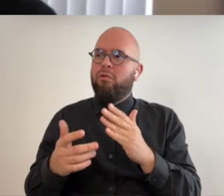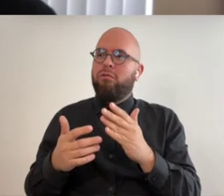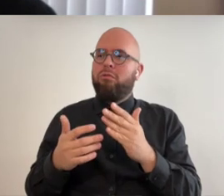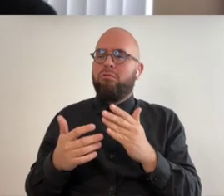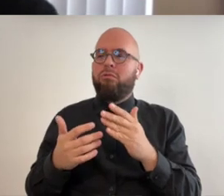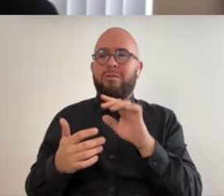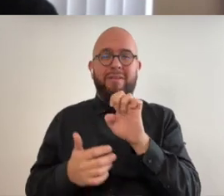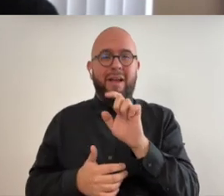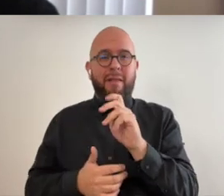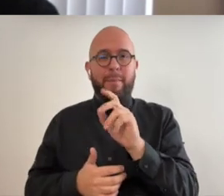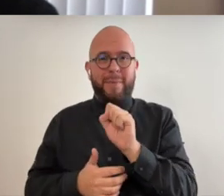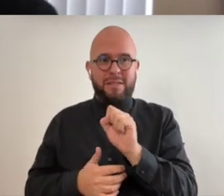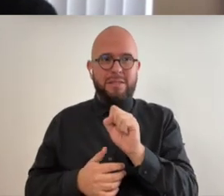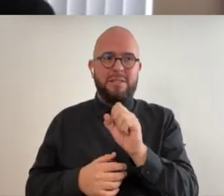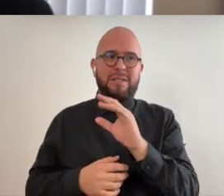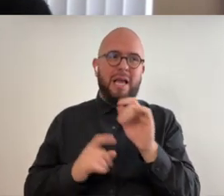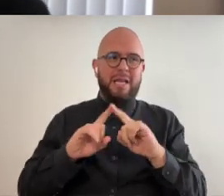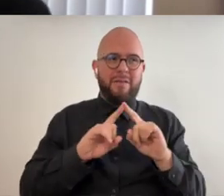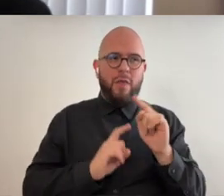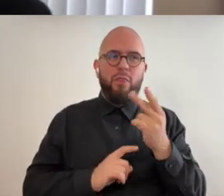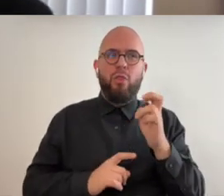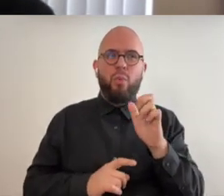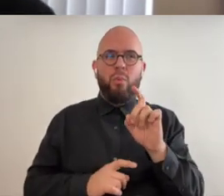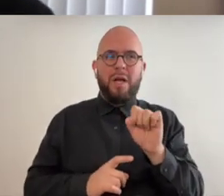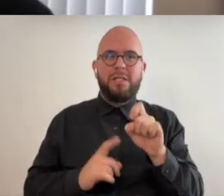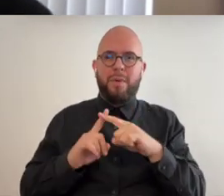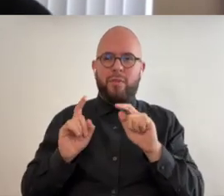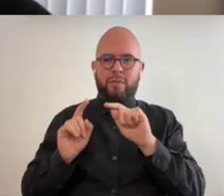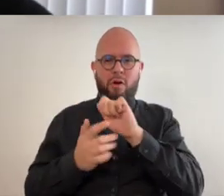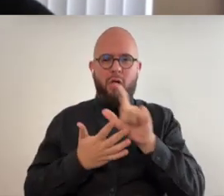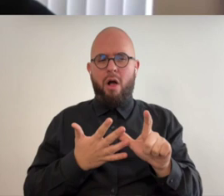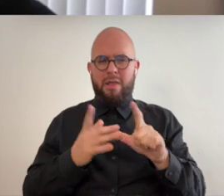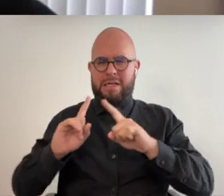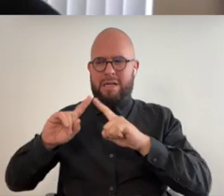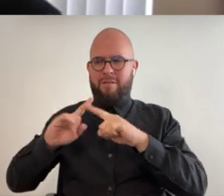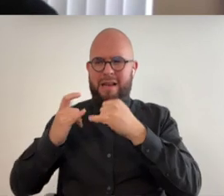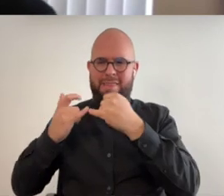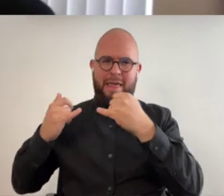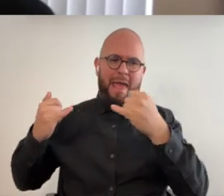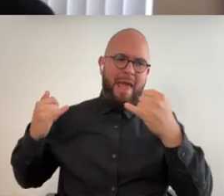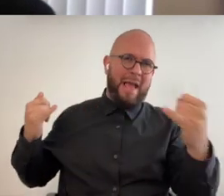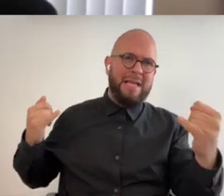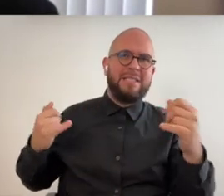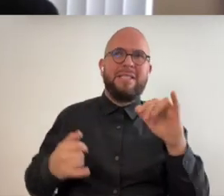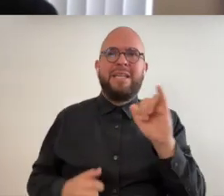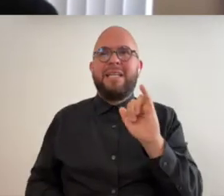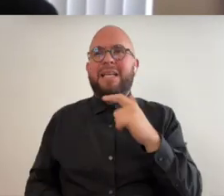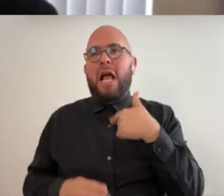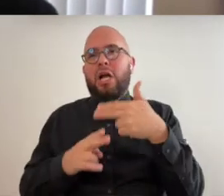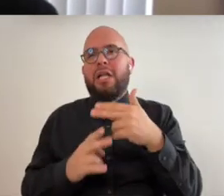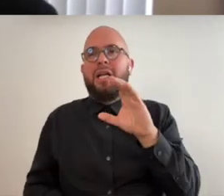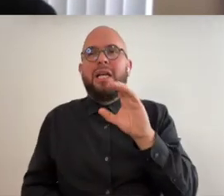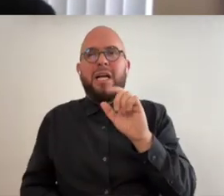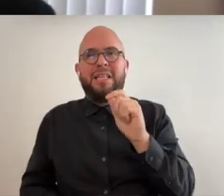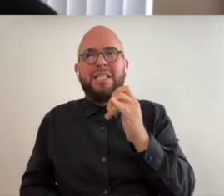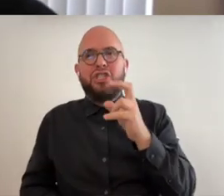lengths so they it's what i call uh collisions and collusions music it's sort of sometimes they